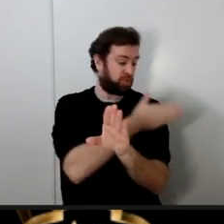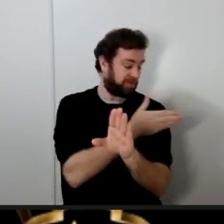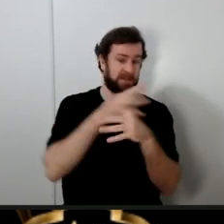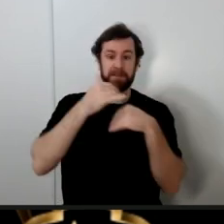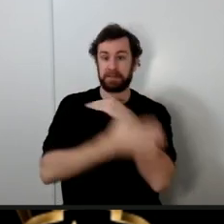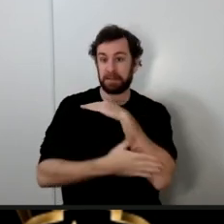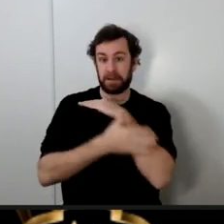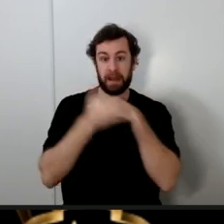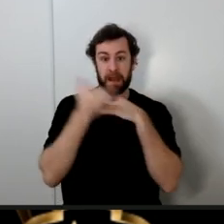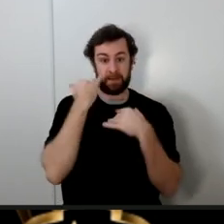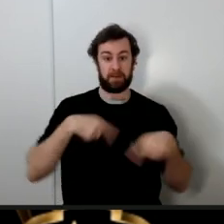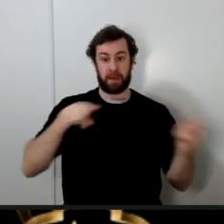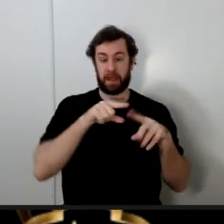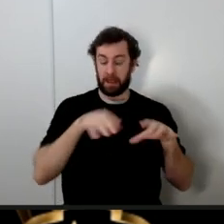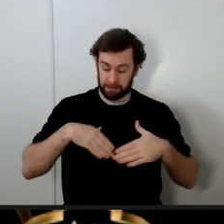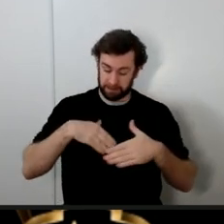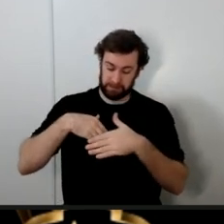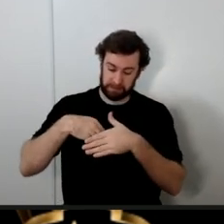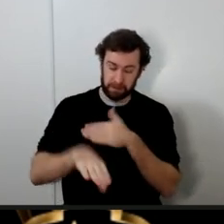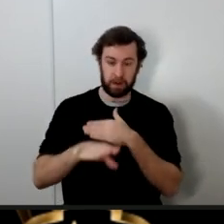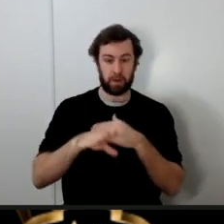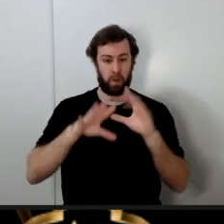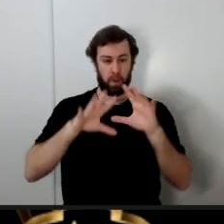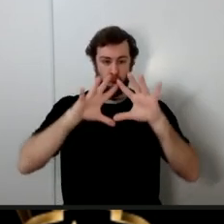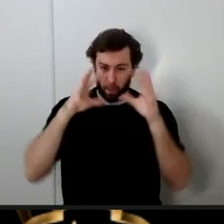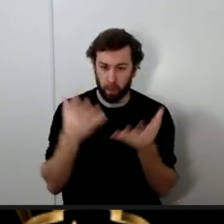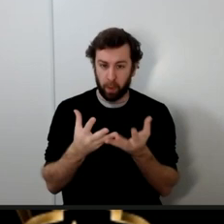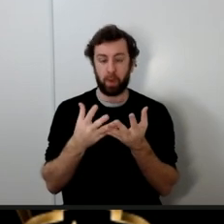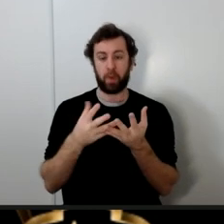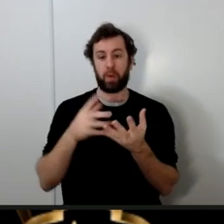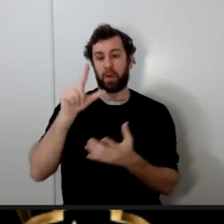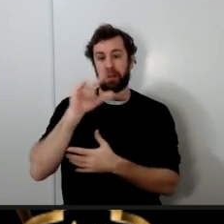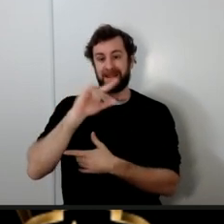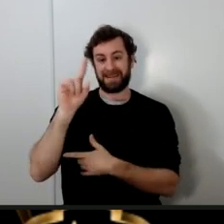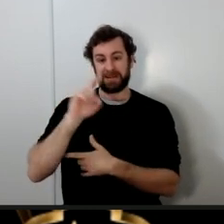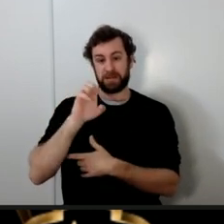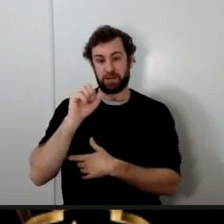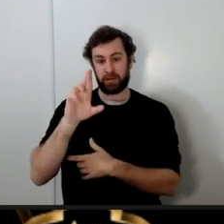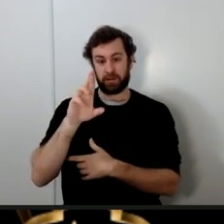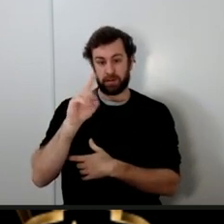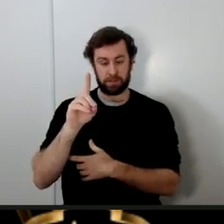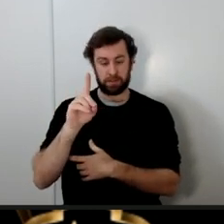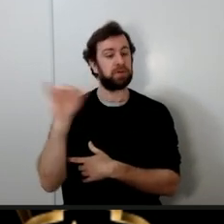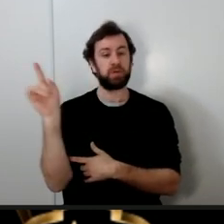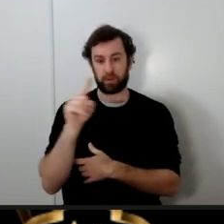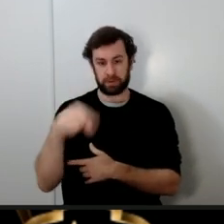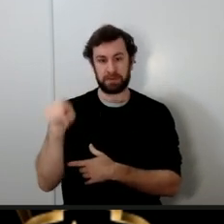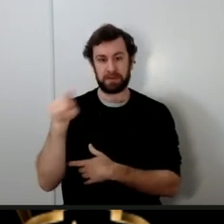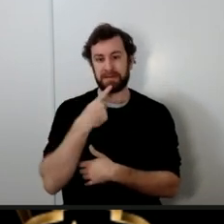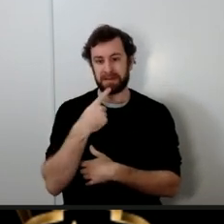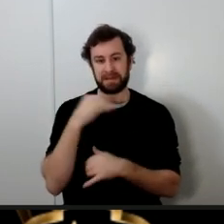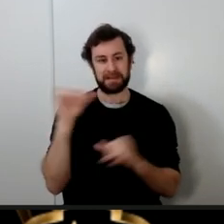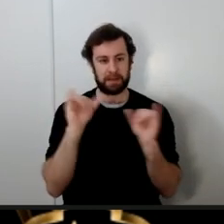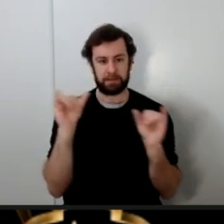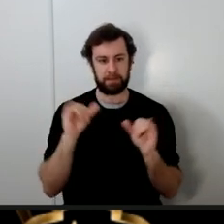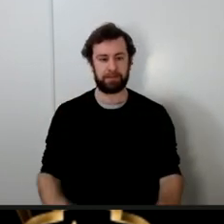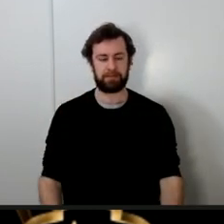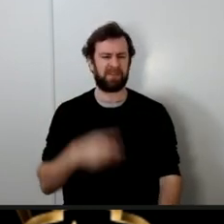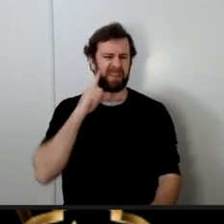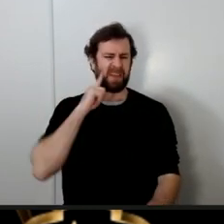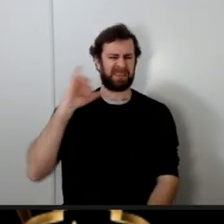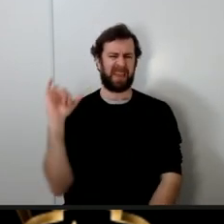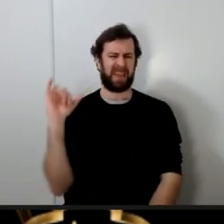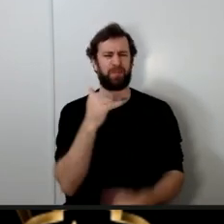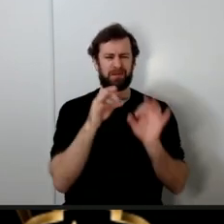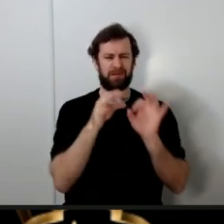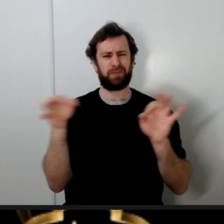entered the hole of a lizard you would have done the same thing this is an Arabic expression by the way just to understand the context